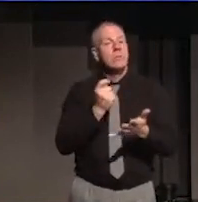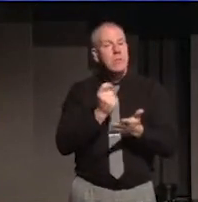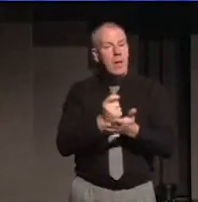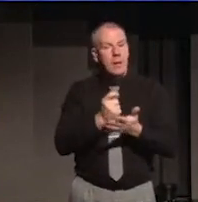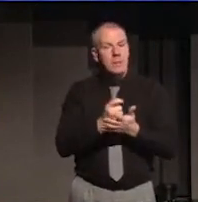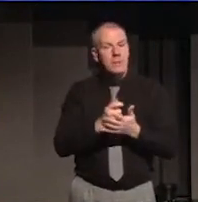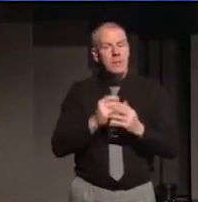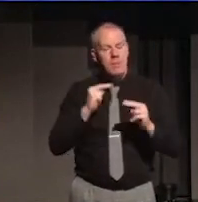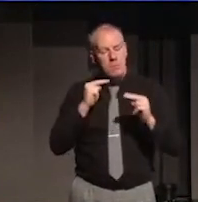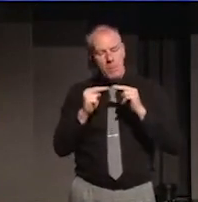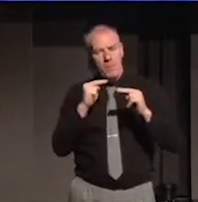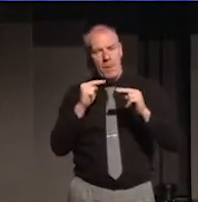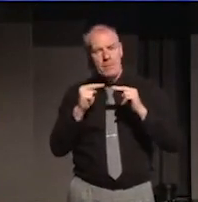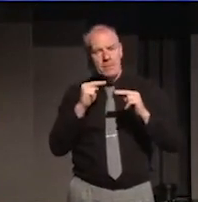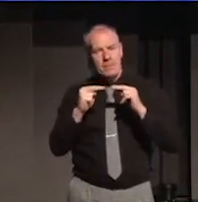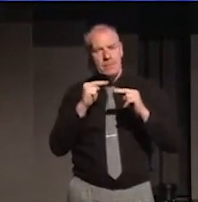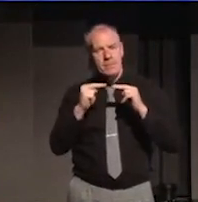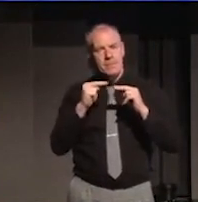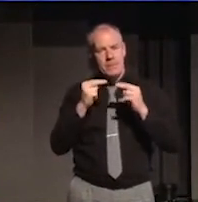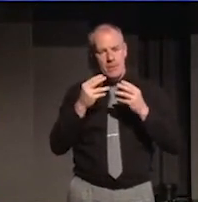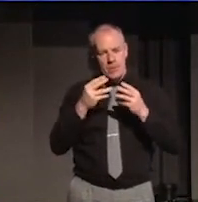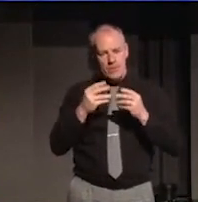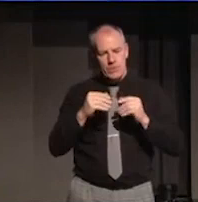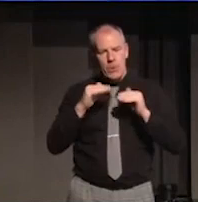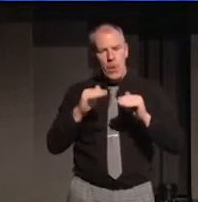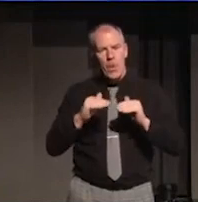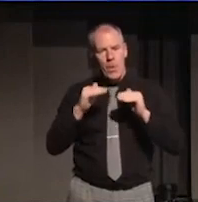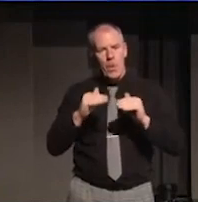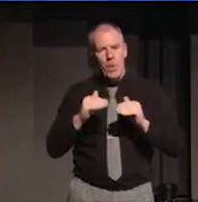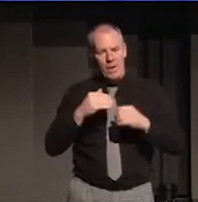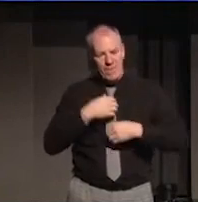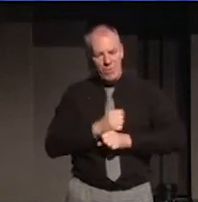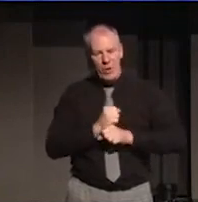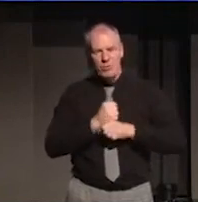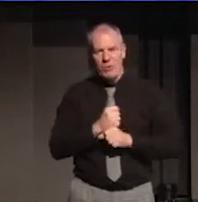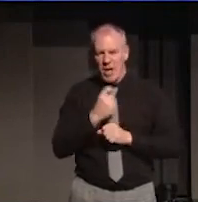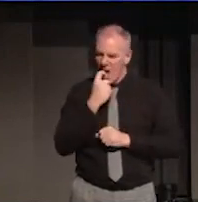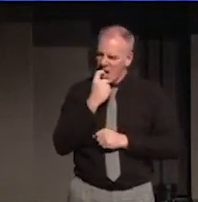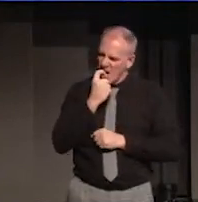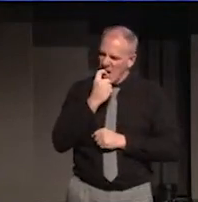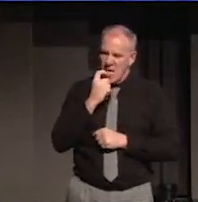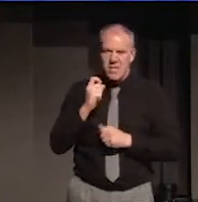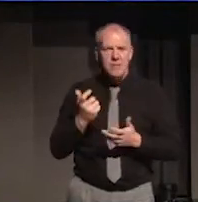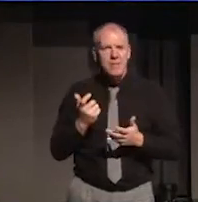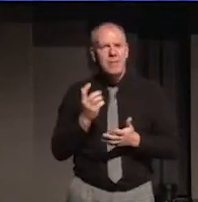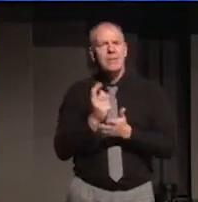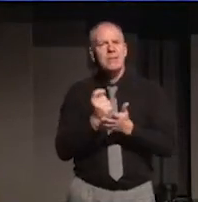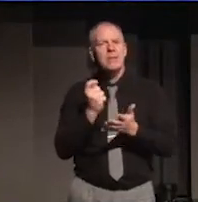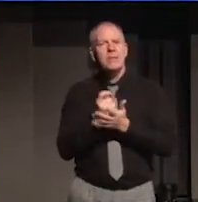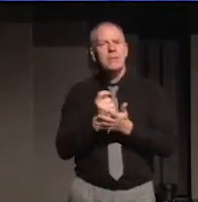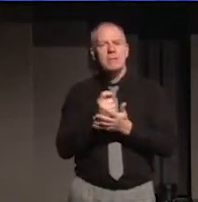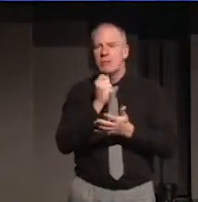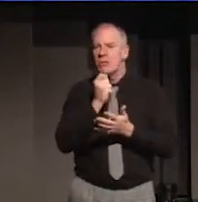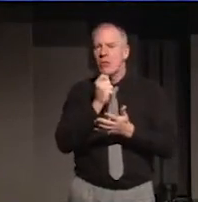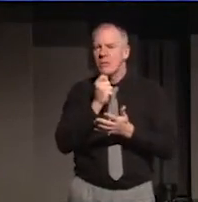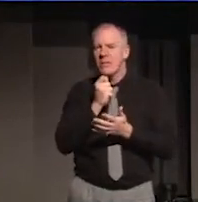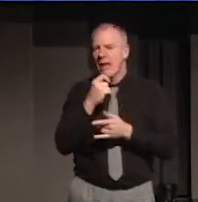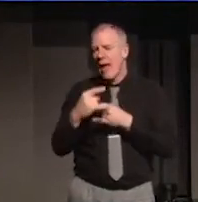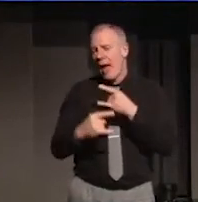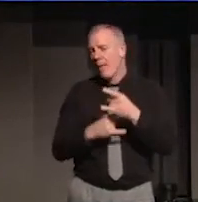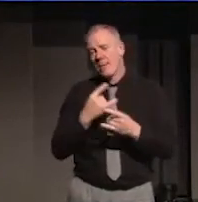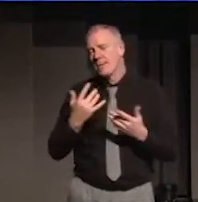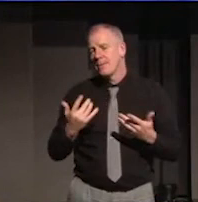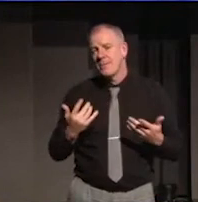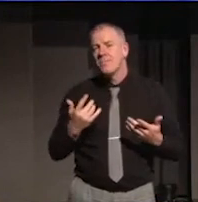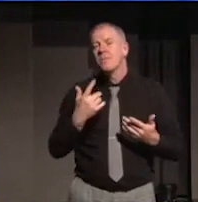compromise is slow, frustrating, torturous. Sometimes it doesn't happen at all but